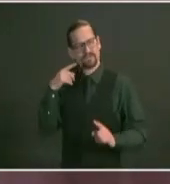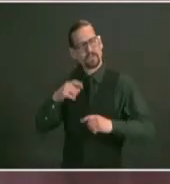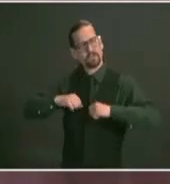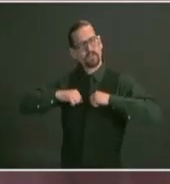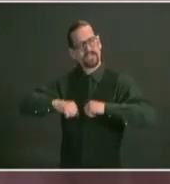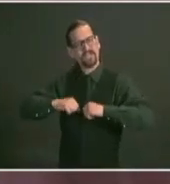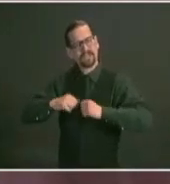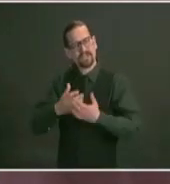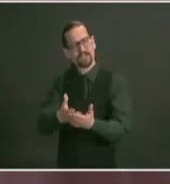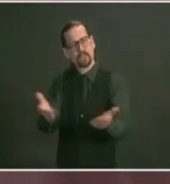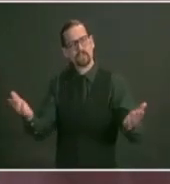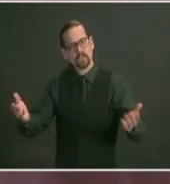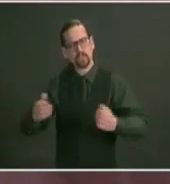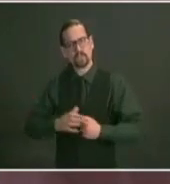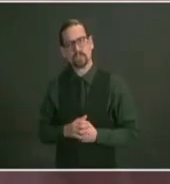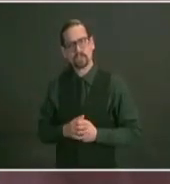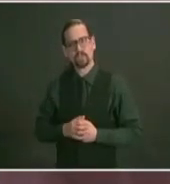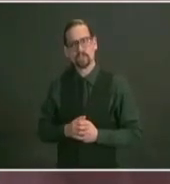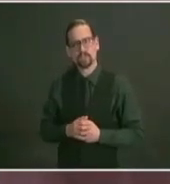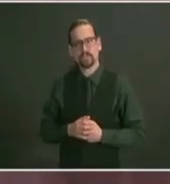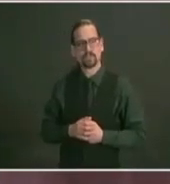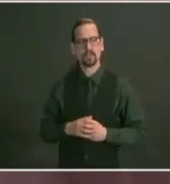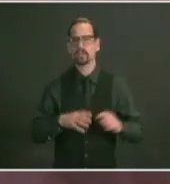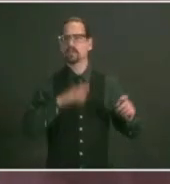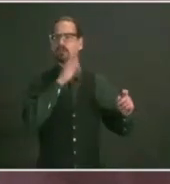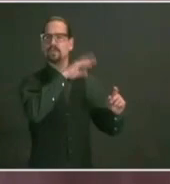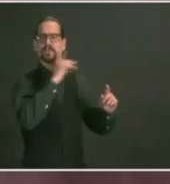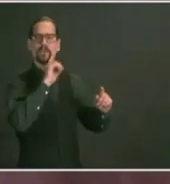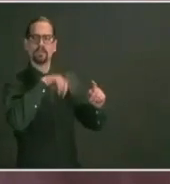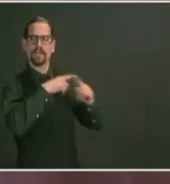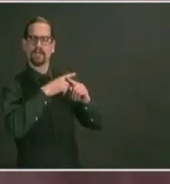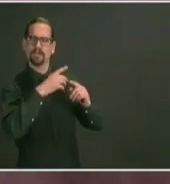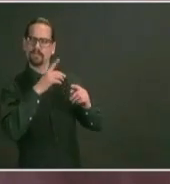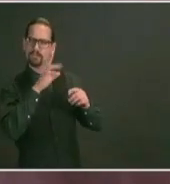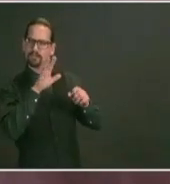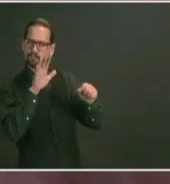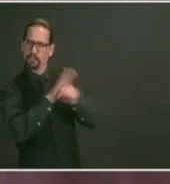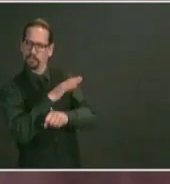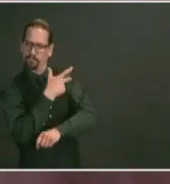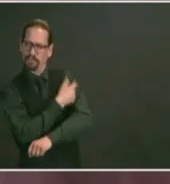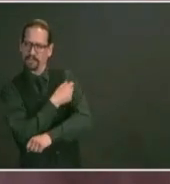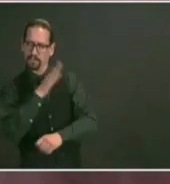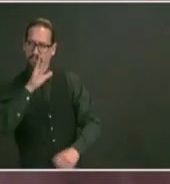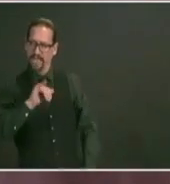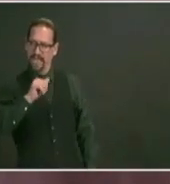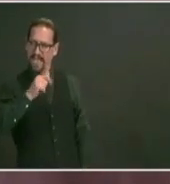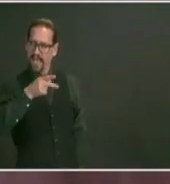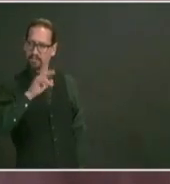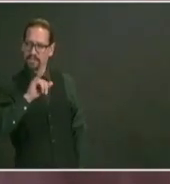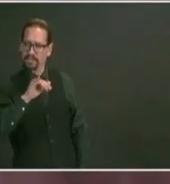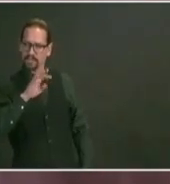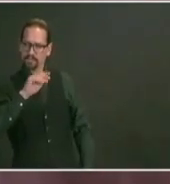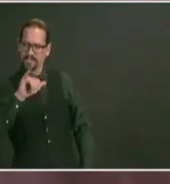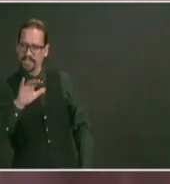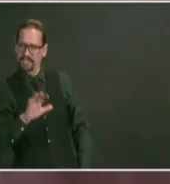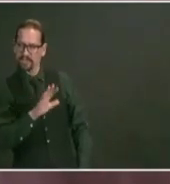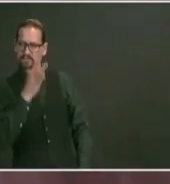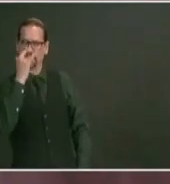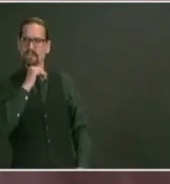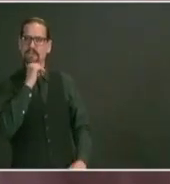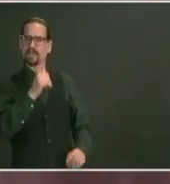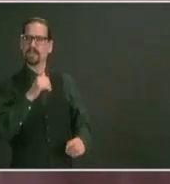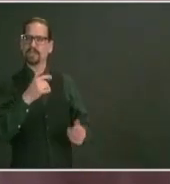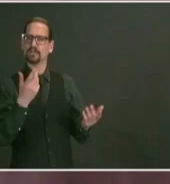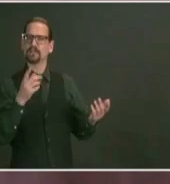full vaccination by april or may then why isn't stephan prior discussing all limiting the opening of the true